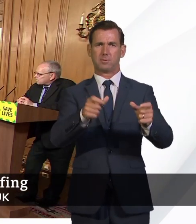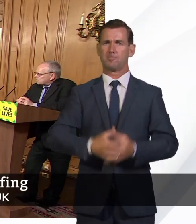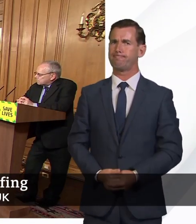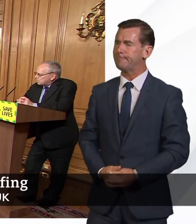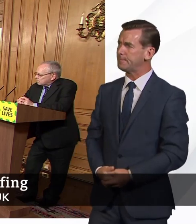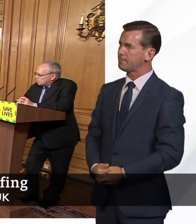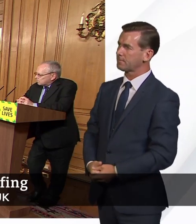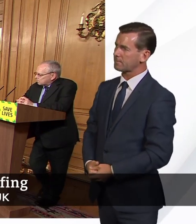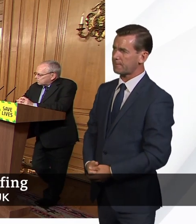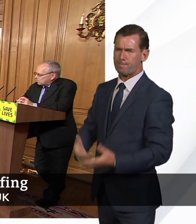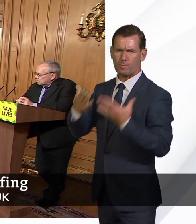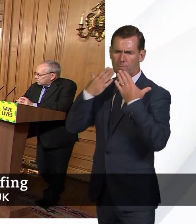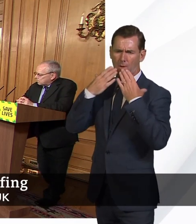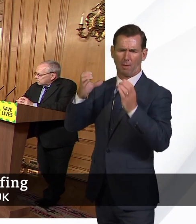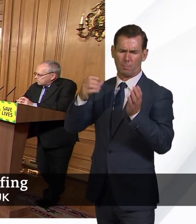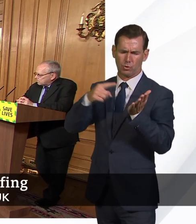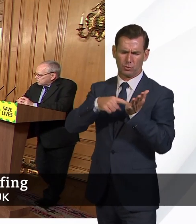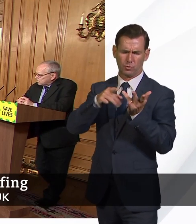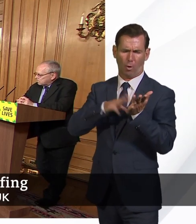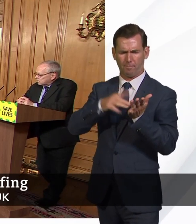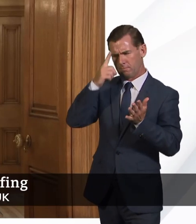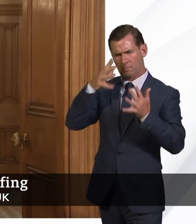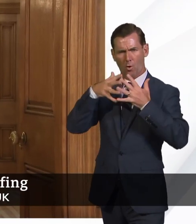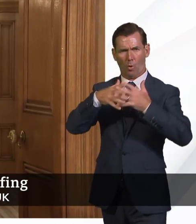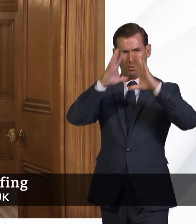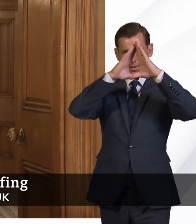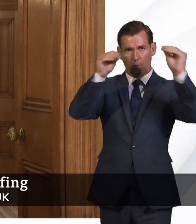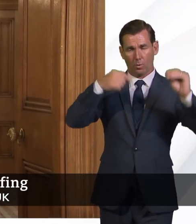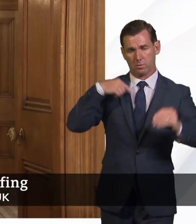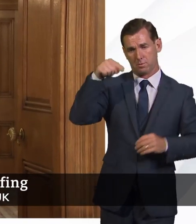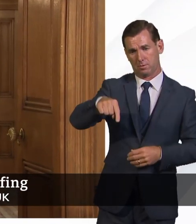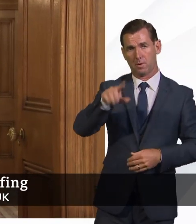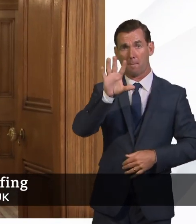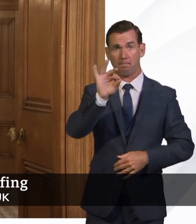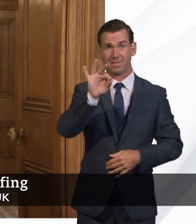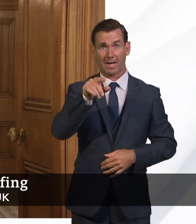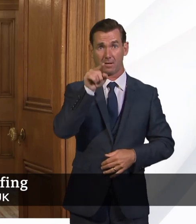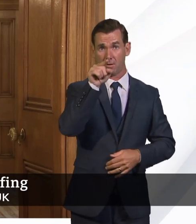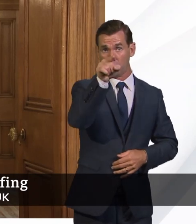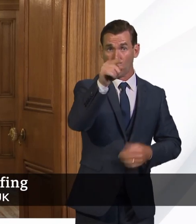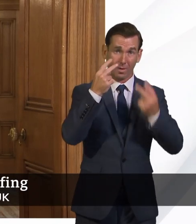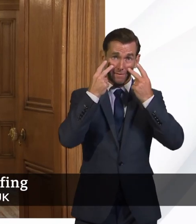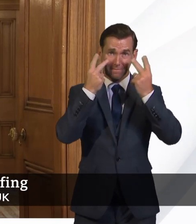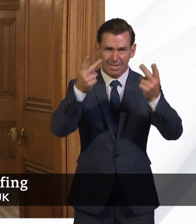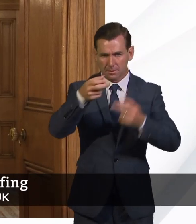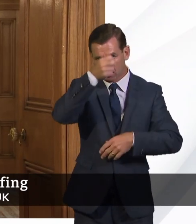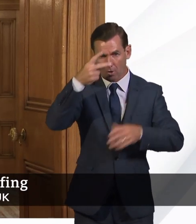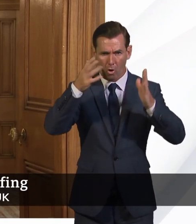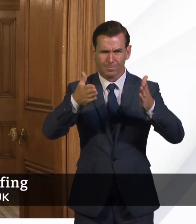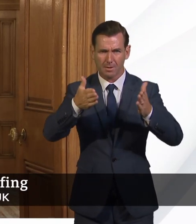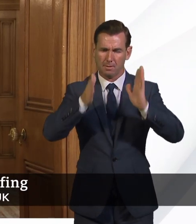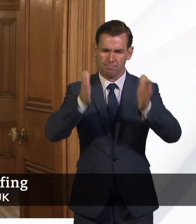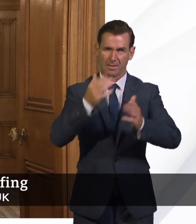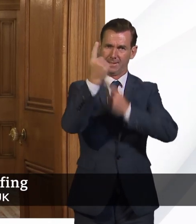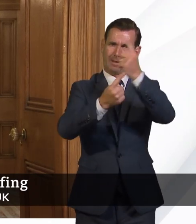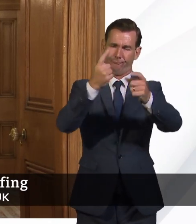I think it's just worth mentioning and reminding people, Stephen, that from Monday, people should take face coverings to hospital if they're going there for any reason at all.